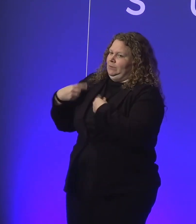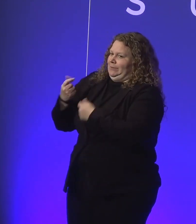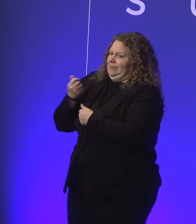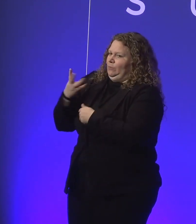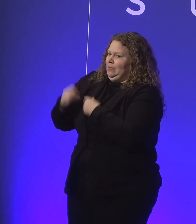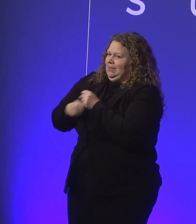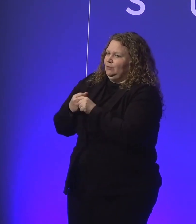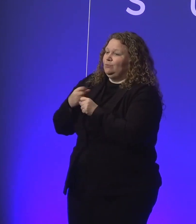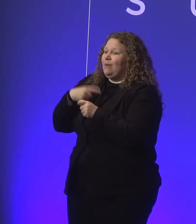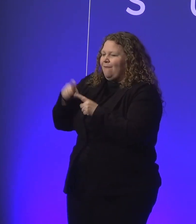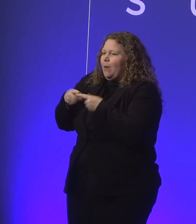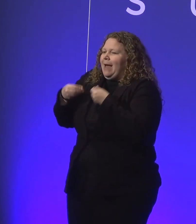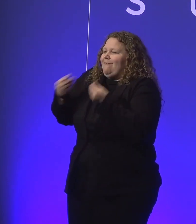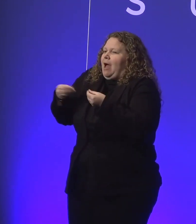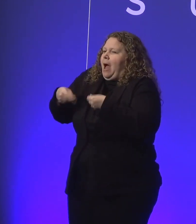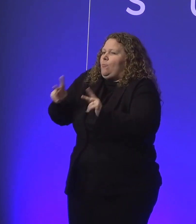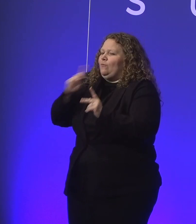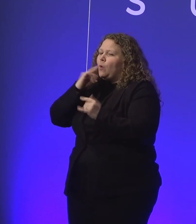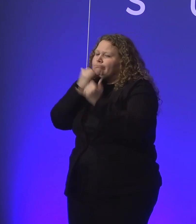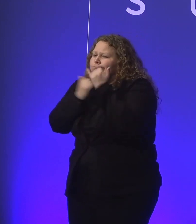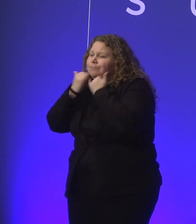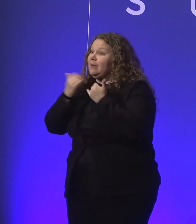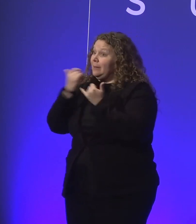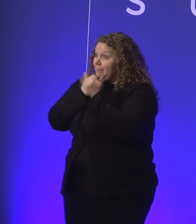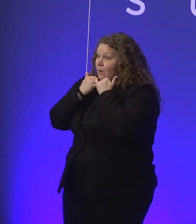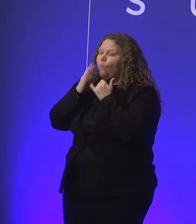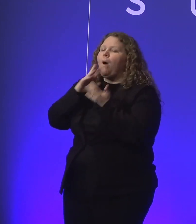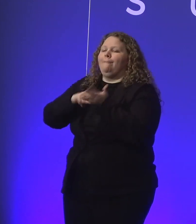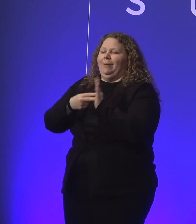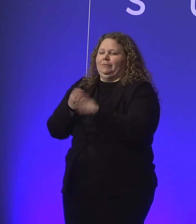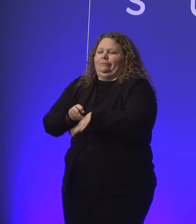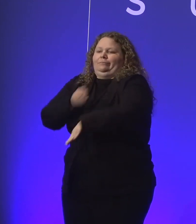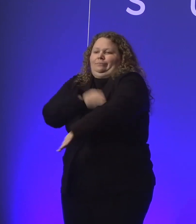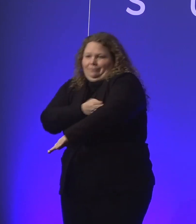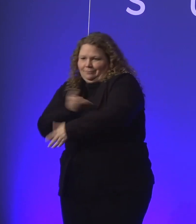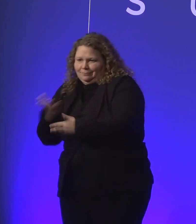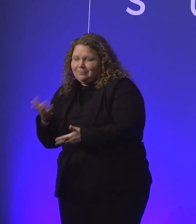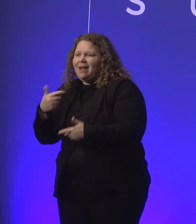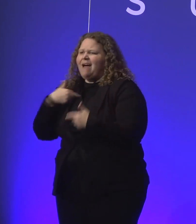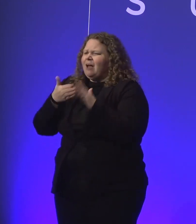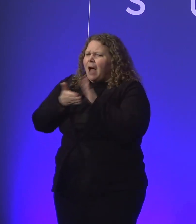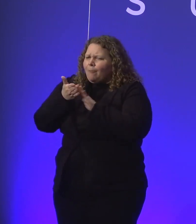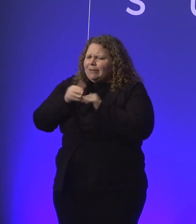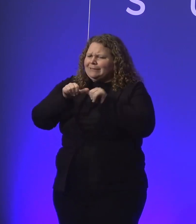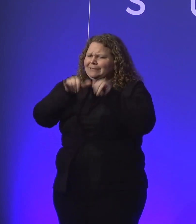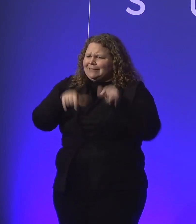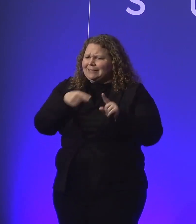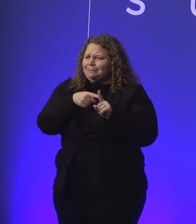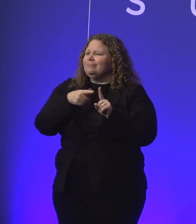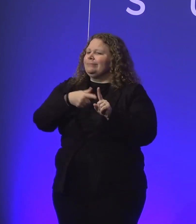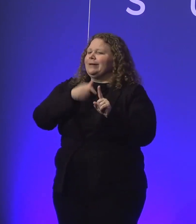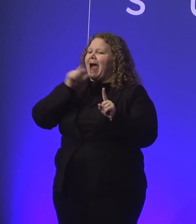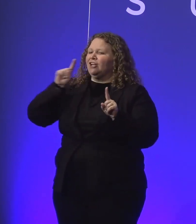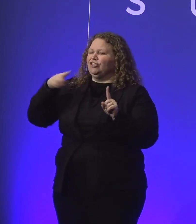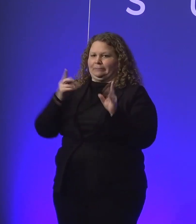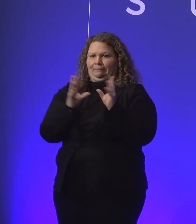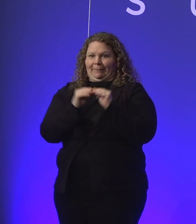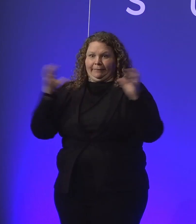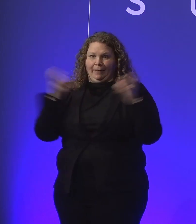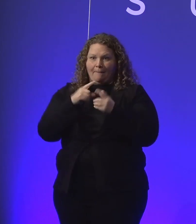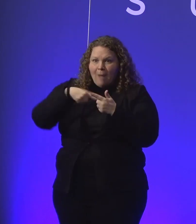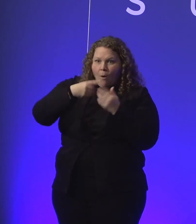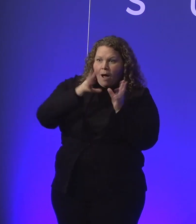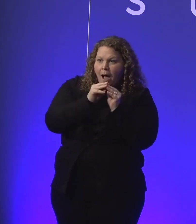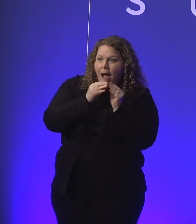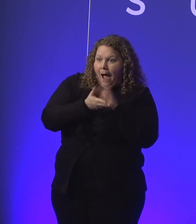kind of do it. But remember, Teams is an operating system. It's not, it's just not, it's not just a meeting space. It's everything integrates it,